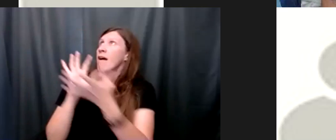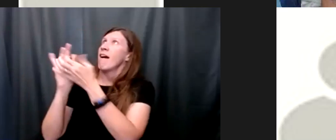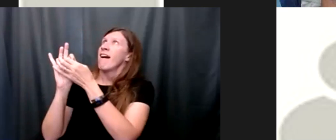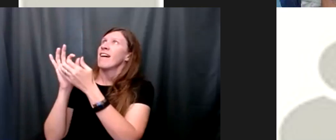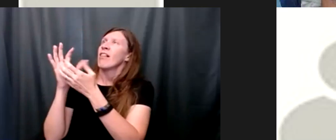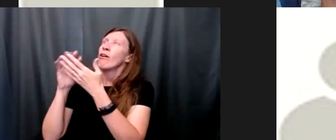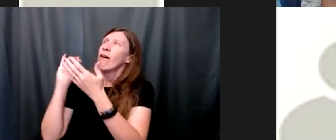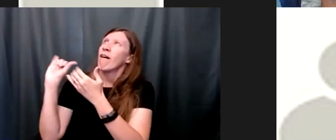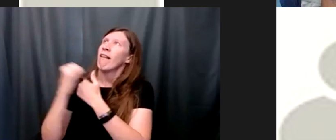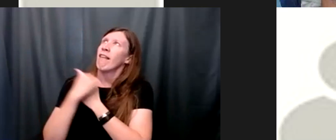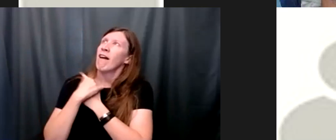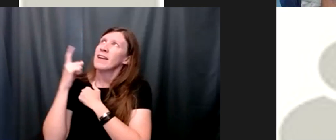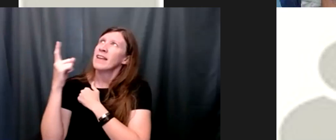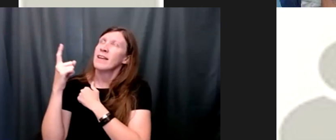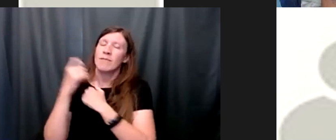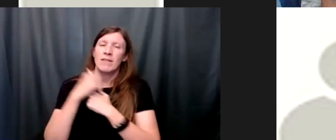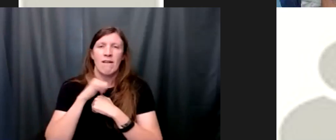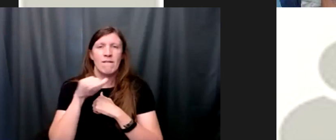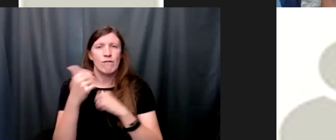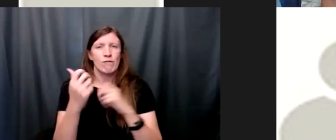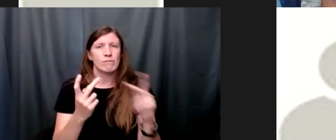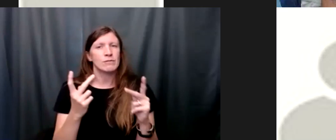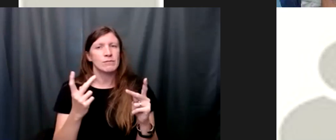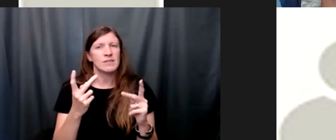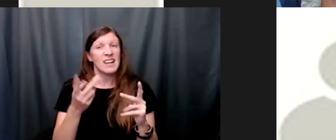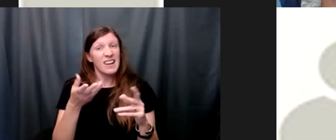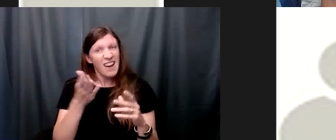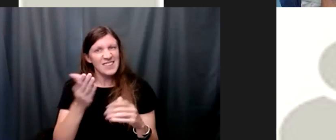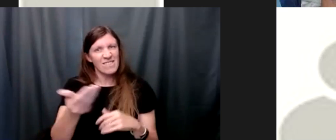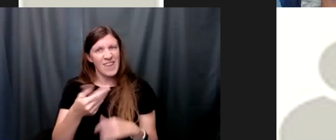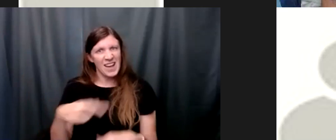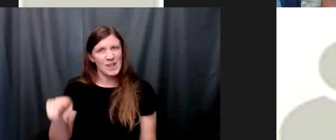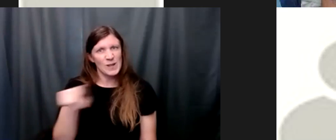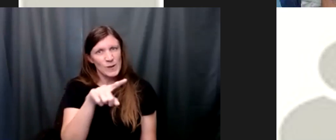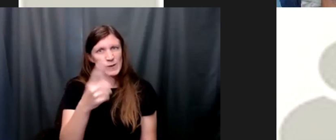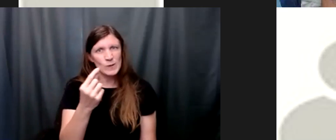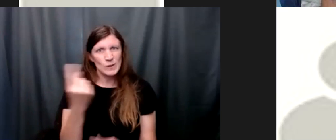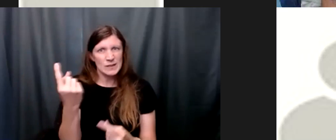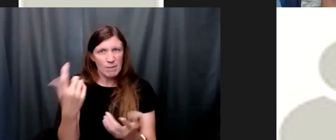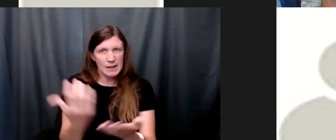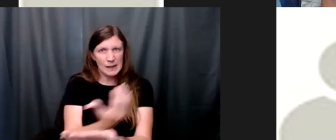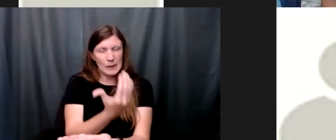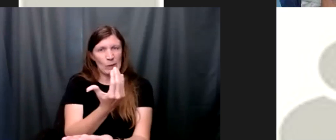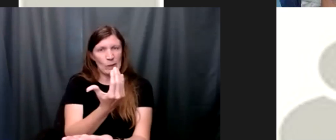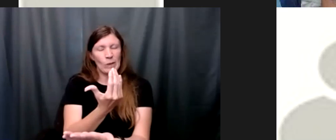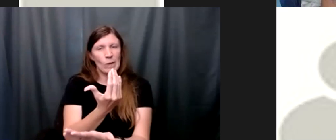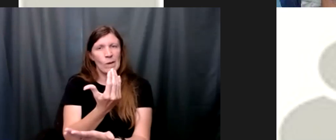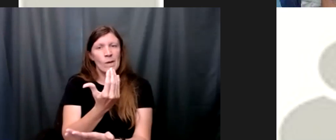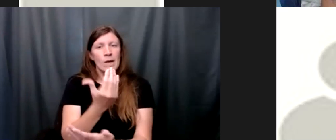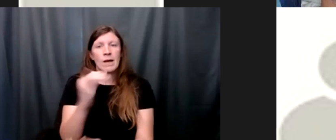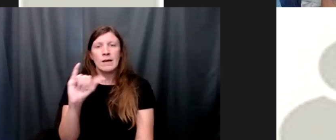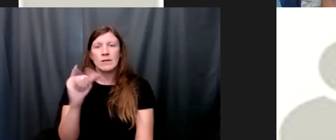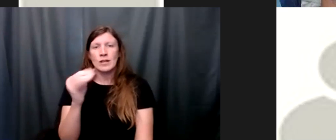and love others god is inviting us into something new as jesse